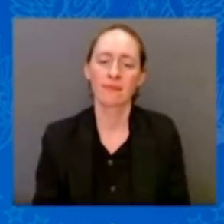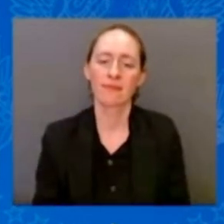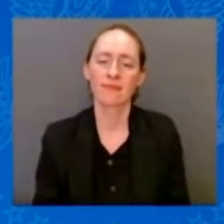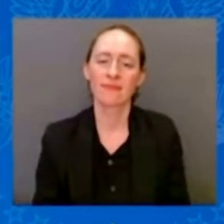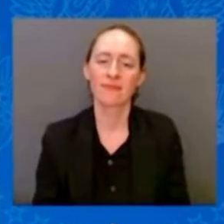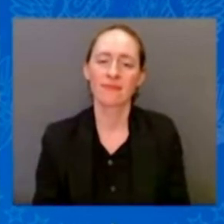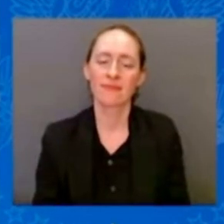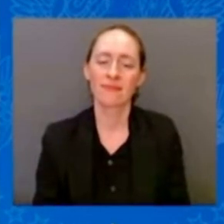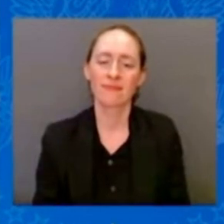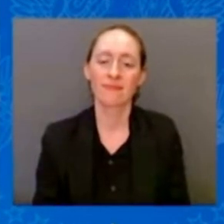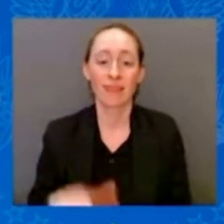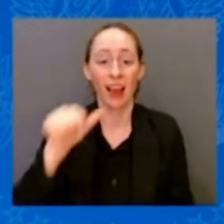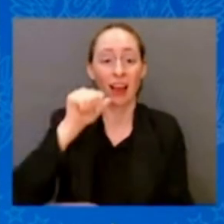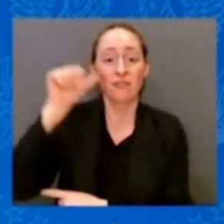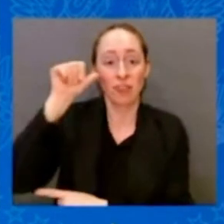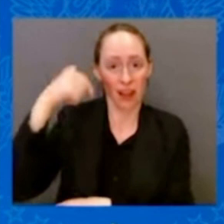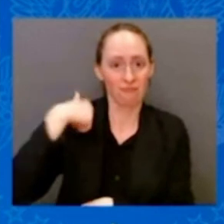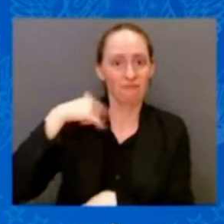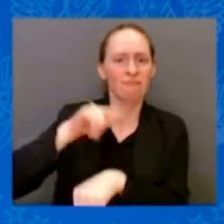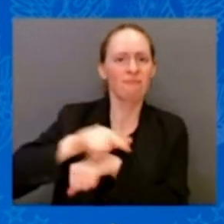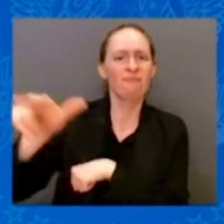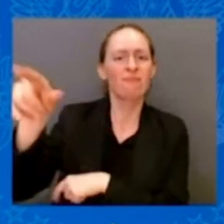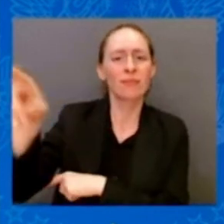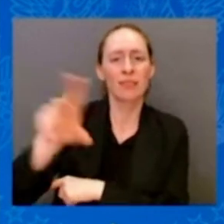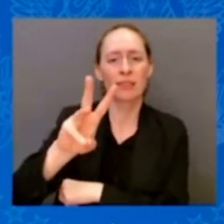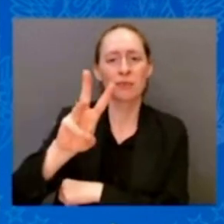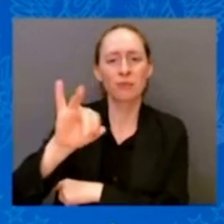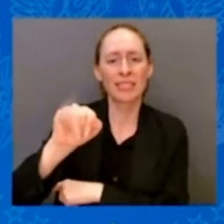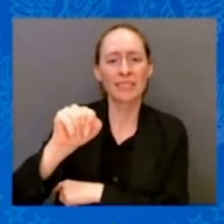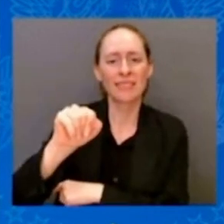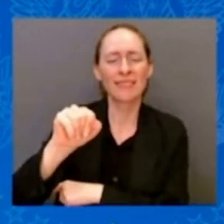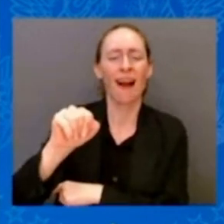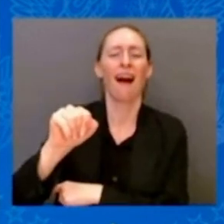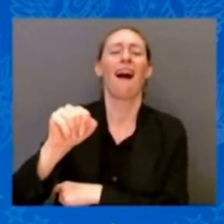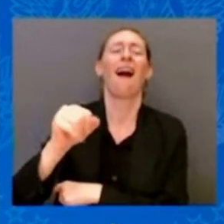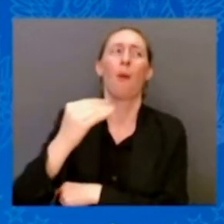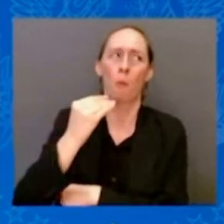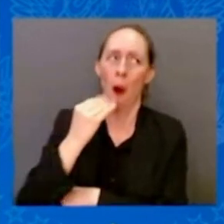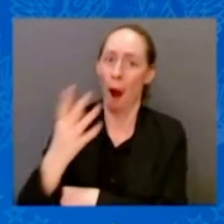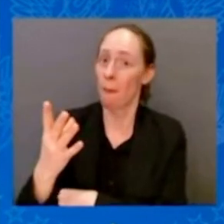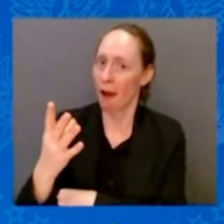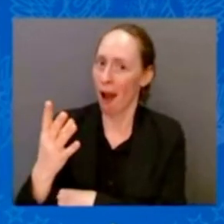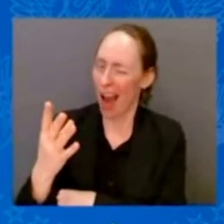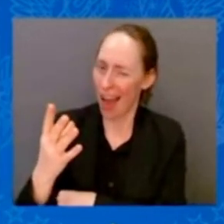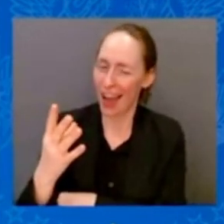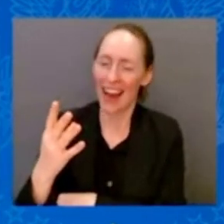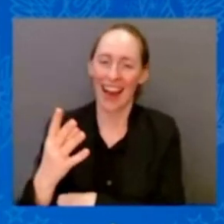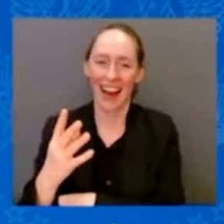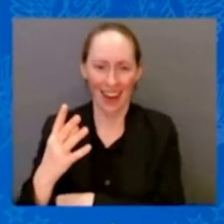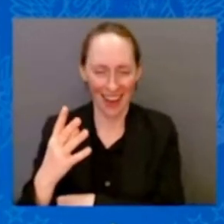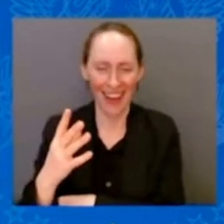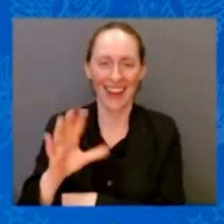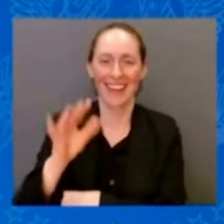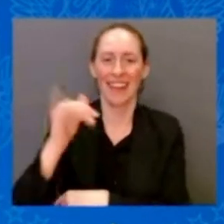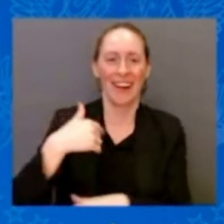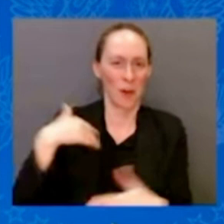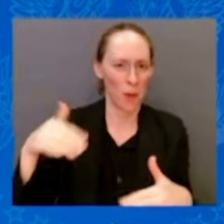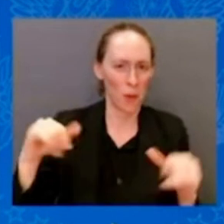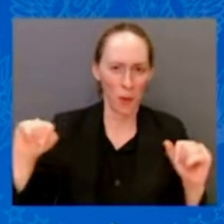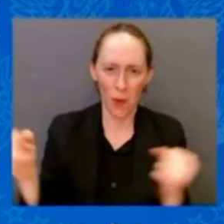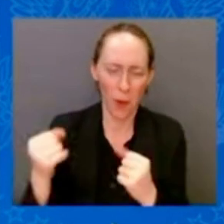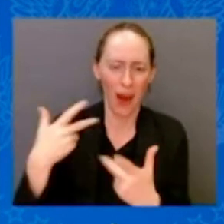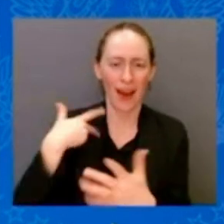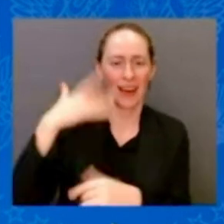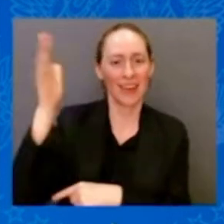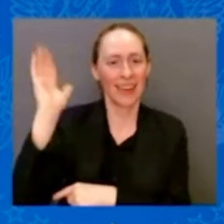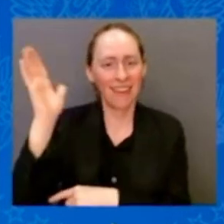— to talk about how we're building an economy from the bottom up and the middle out. I'm so tired of trickle